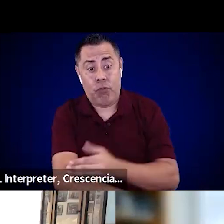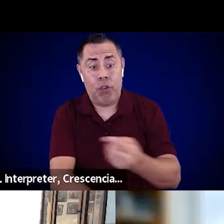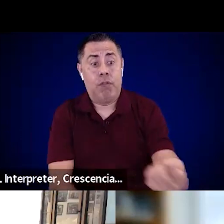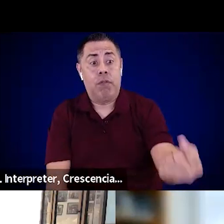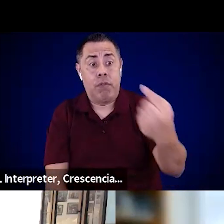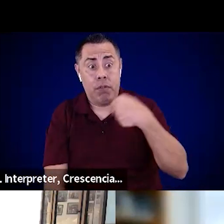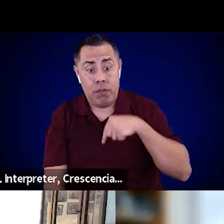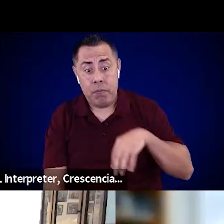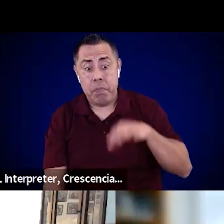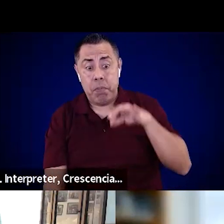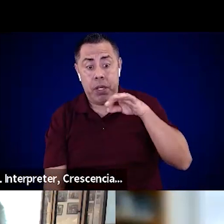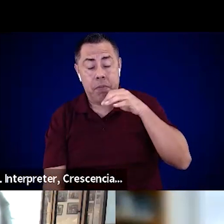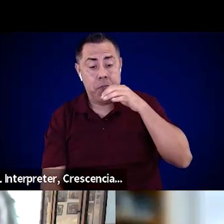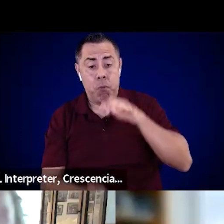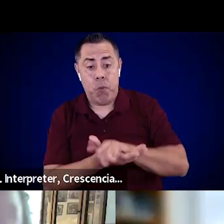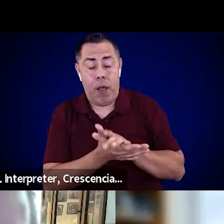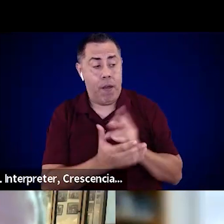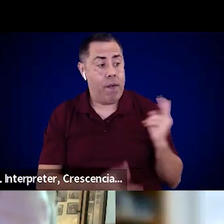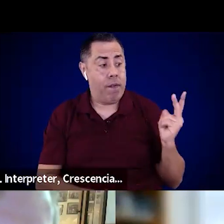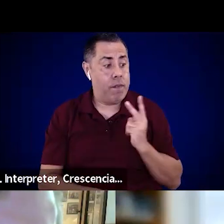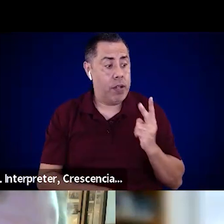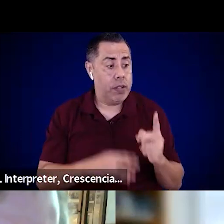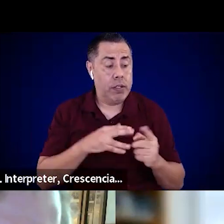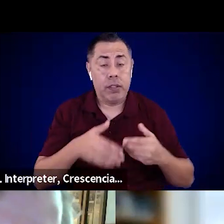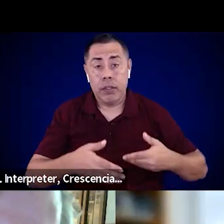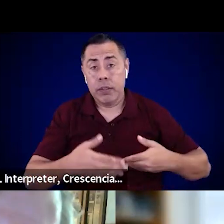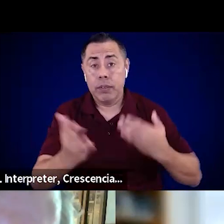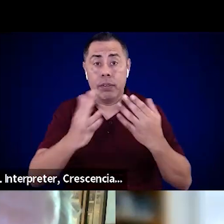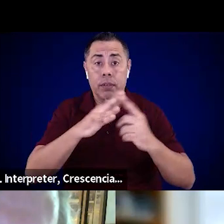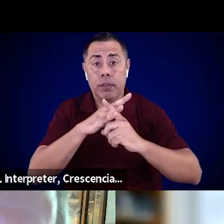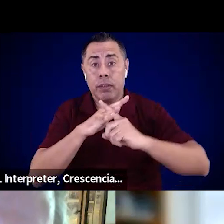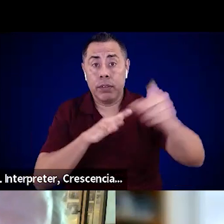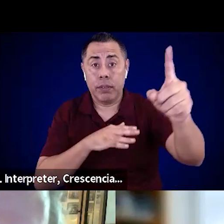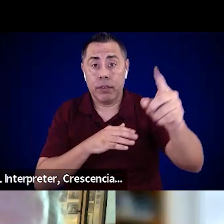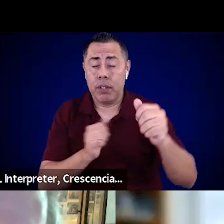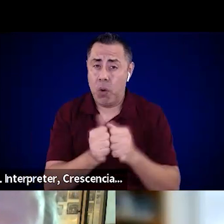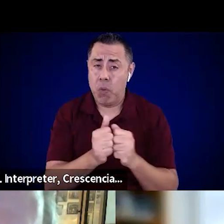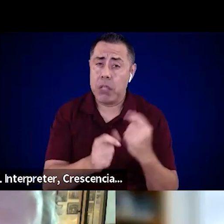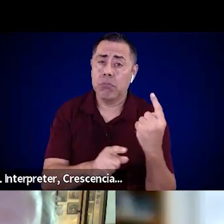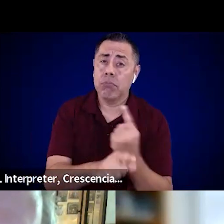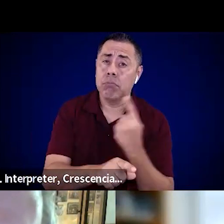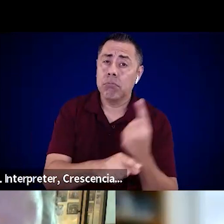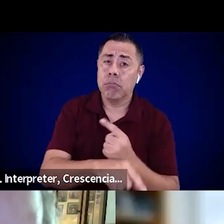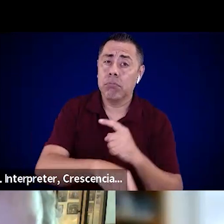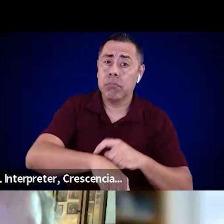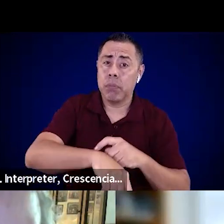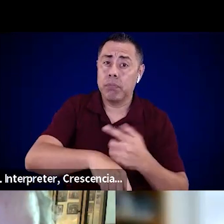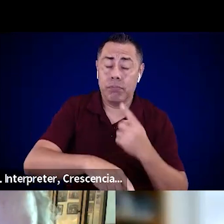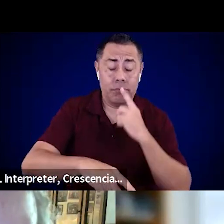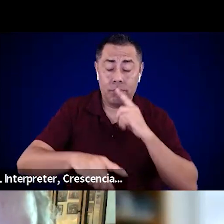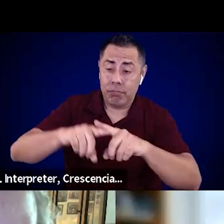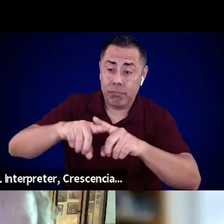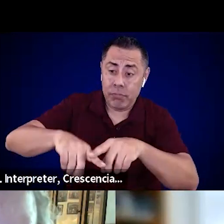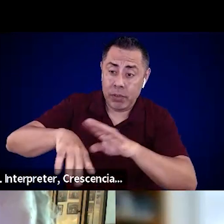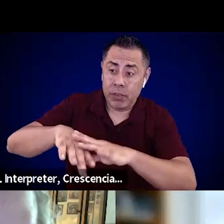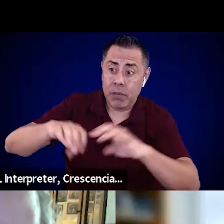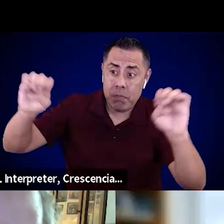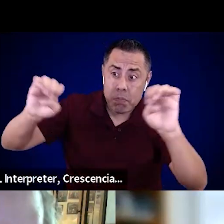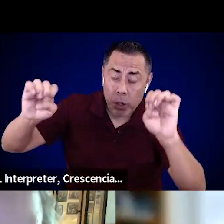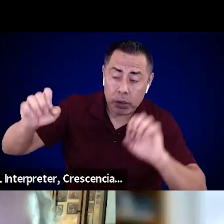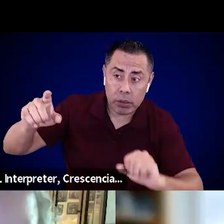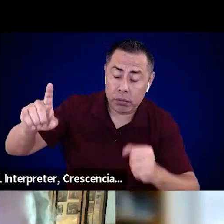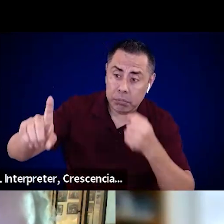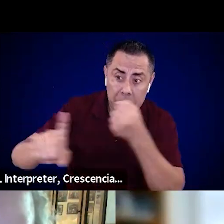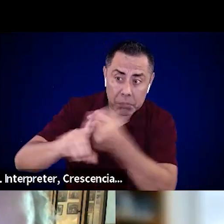terms of a timely fashion, depending upon the circumstances of the emergency that might befall us. So for me,